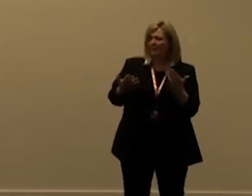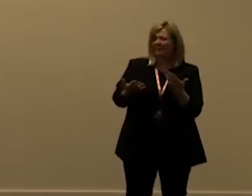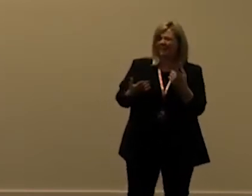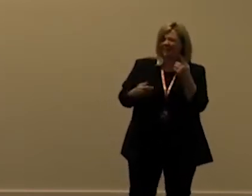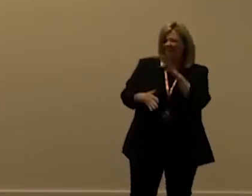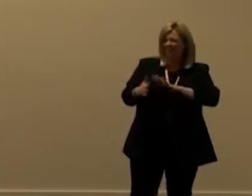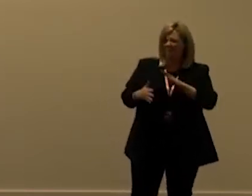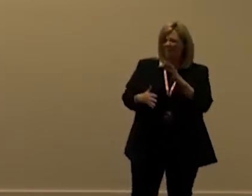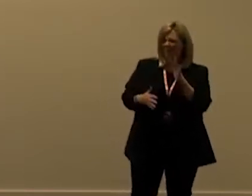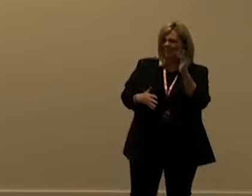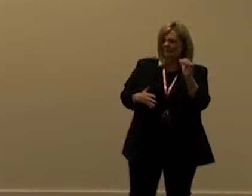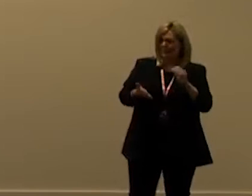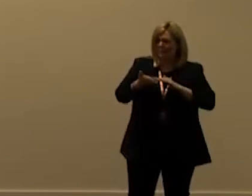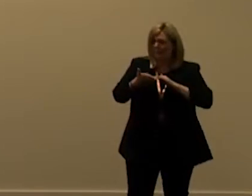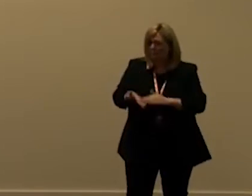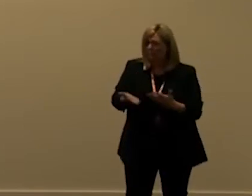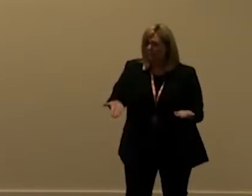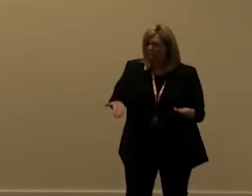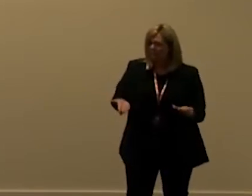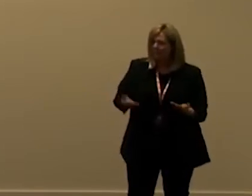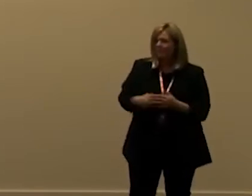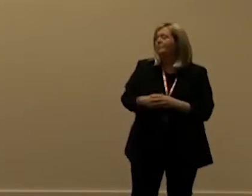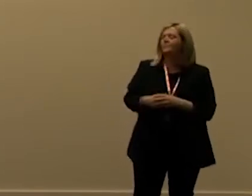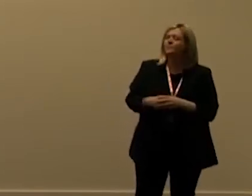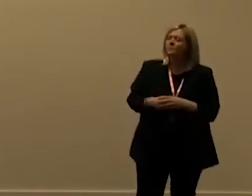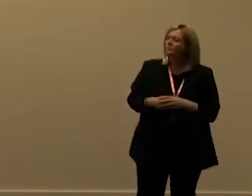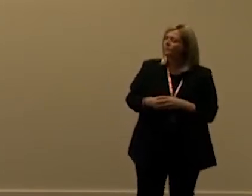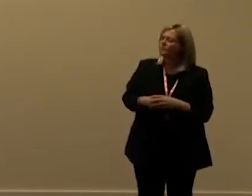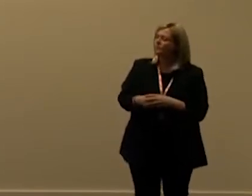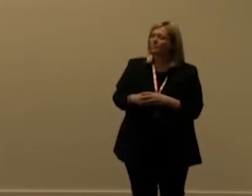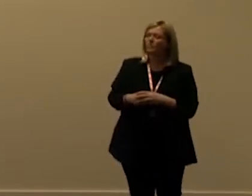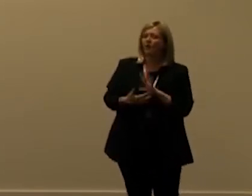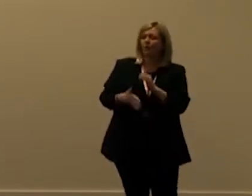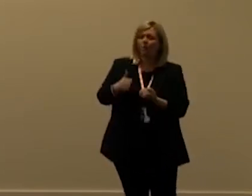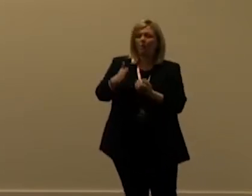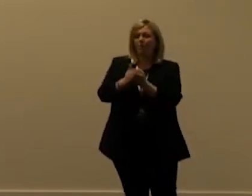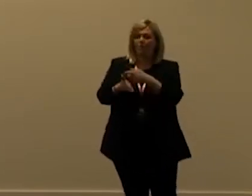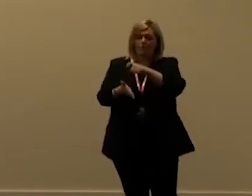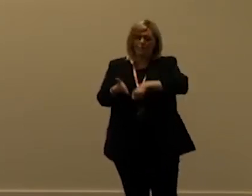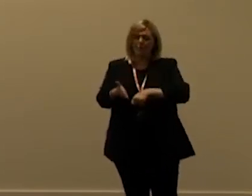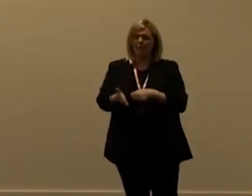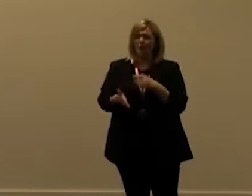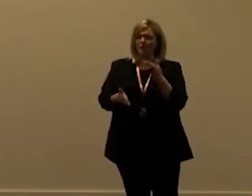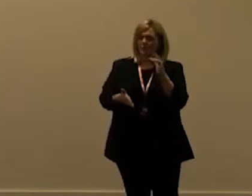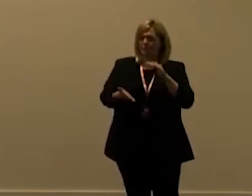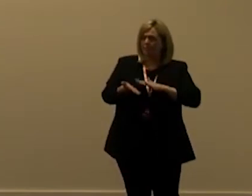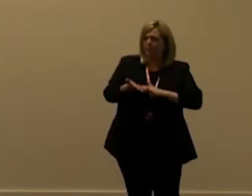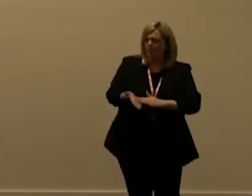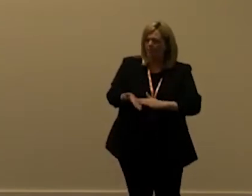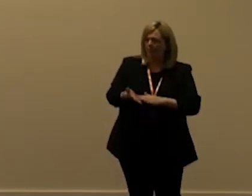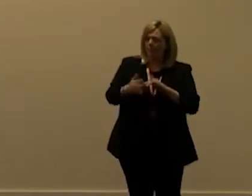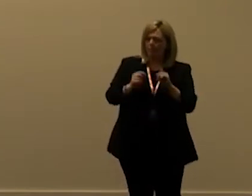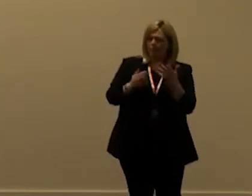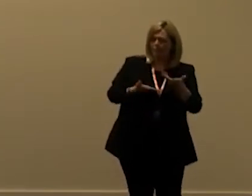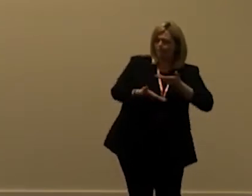10 million anyway which is a c is this is the internal ceiling you you can only buy up to 10 million then it's stop then you have to